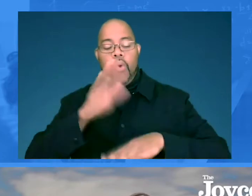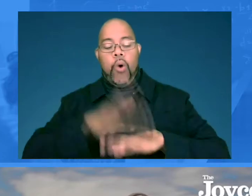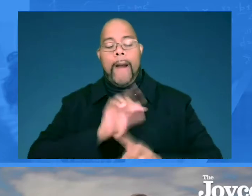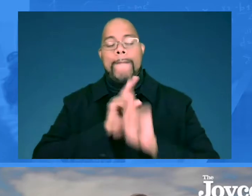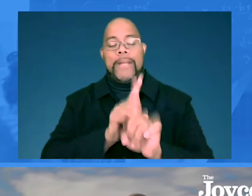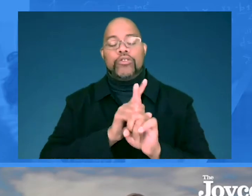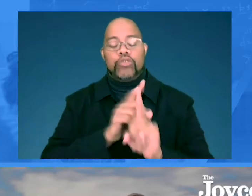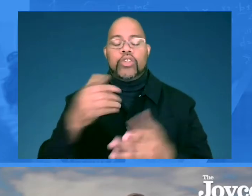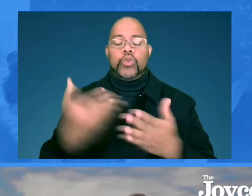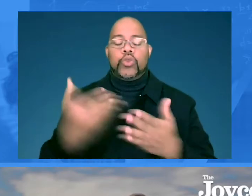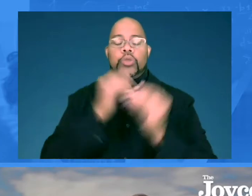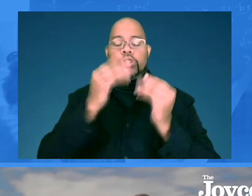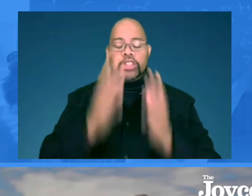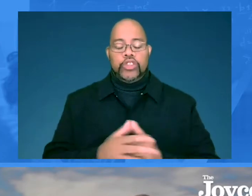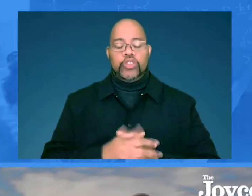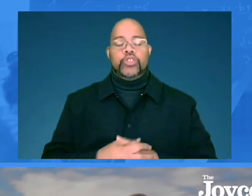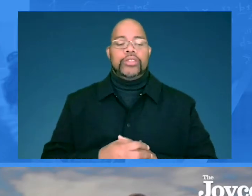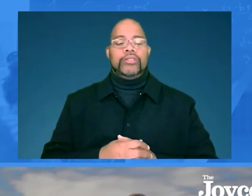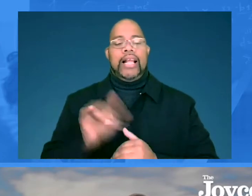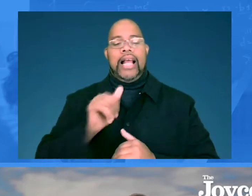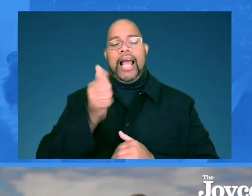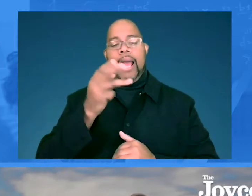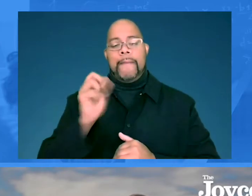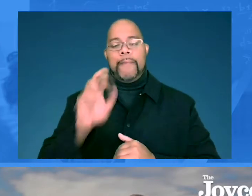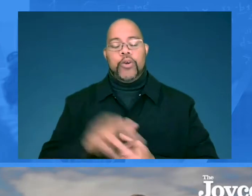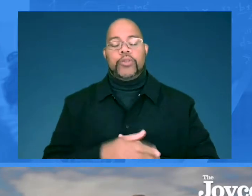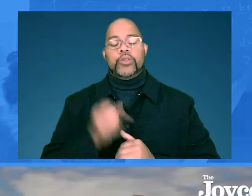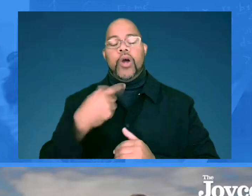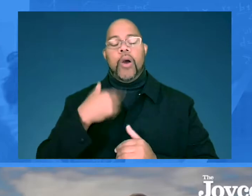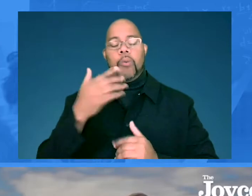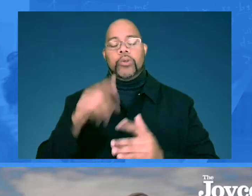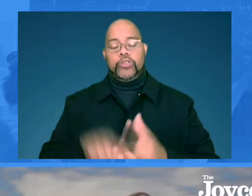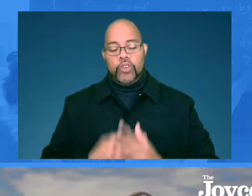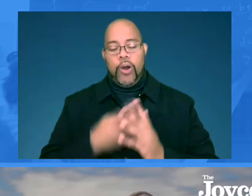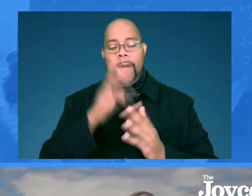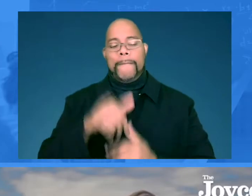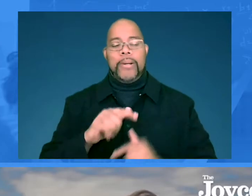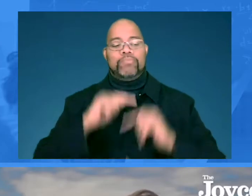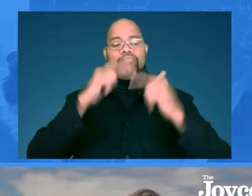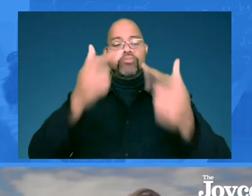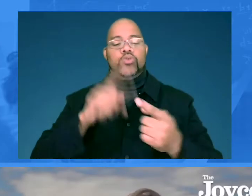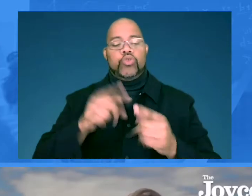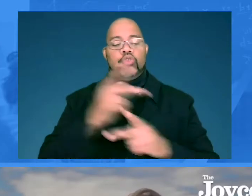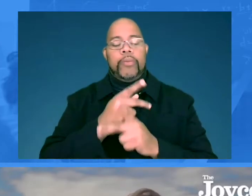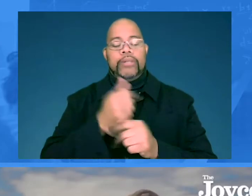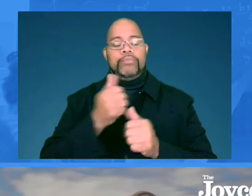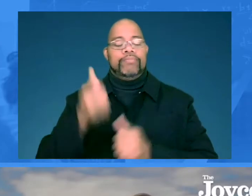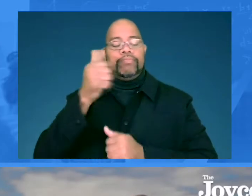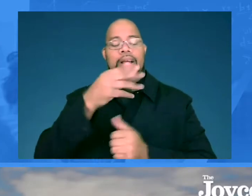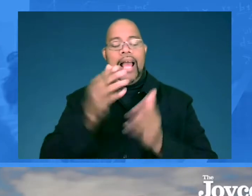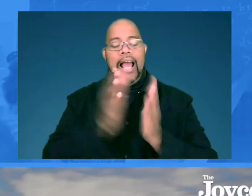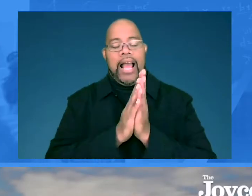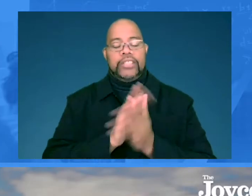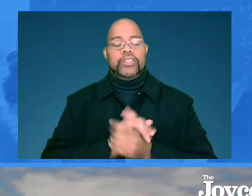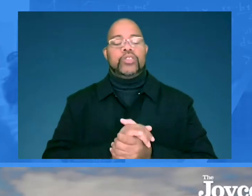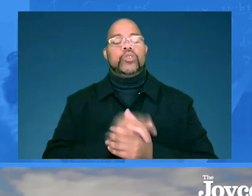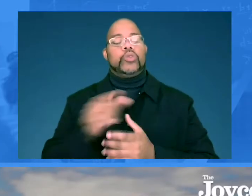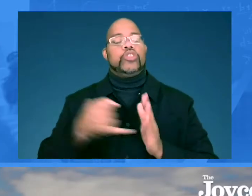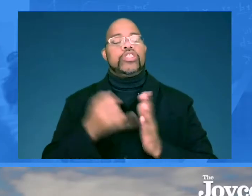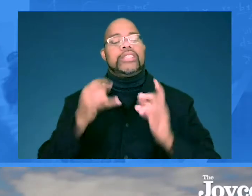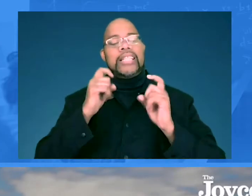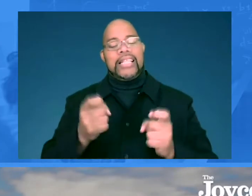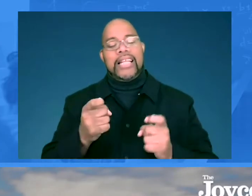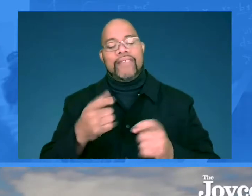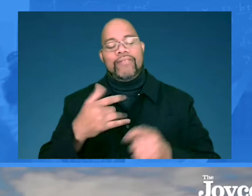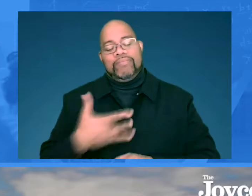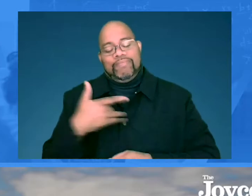focused on mentoring of new teachers, new teachers like Amber. So I'm going to kick it off by turning it over to the superintendent and asking you